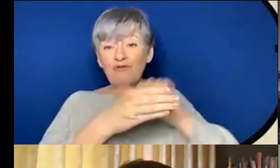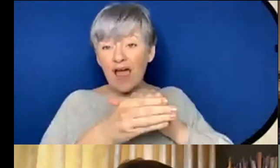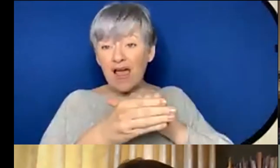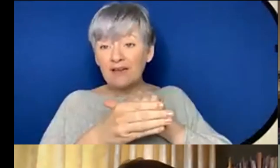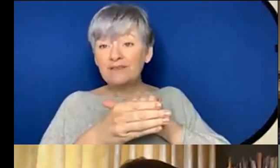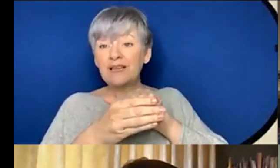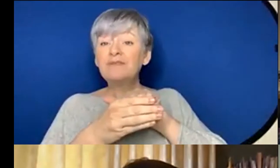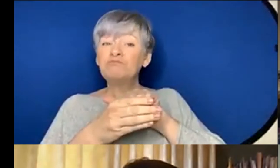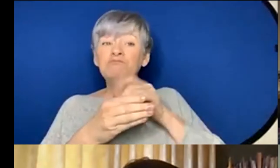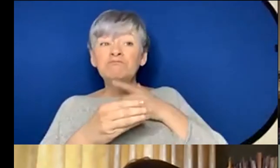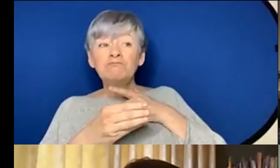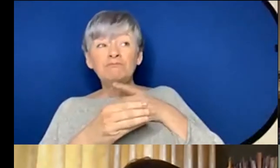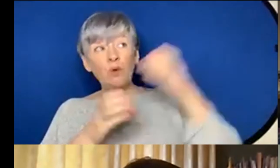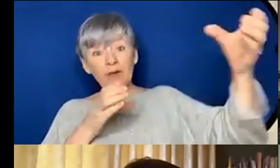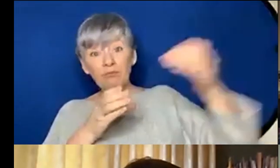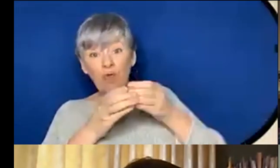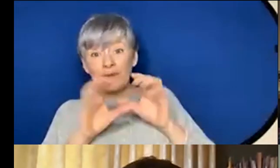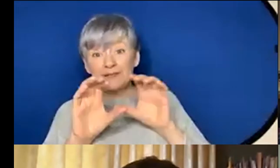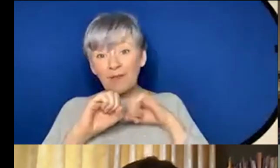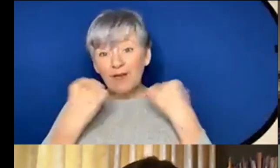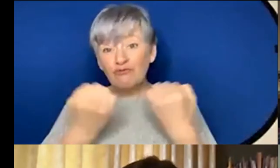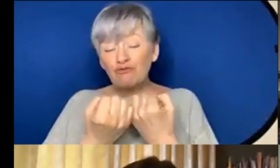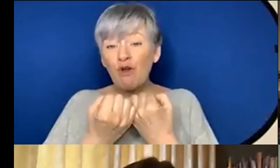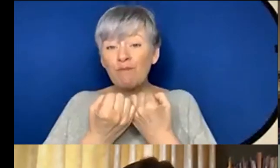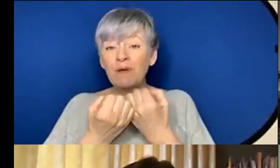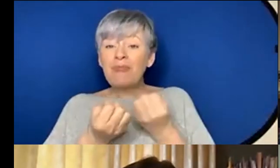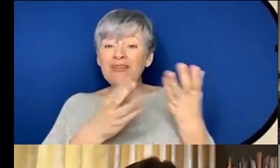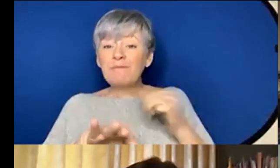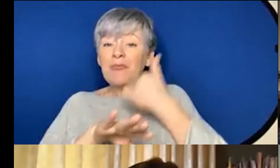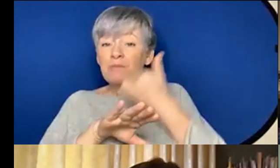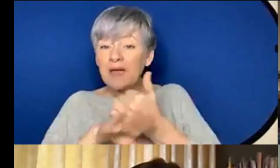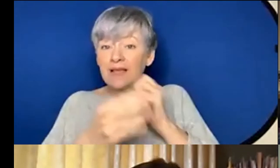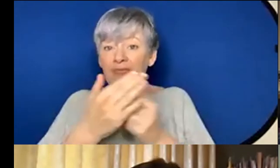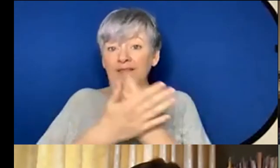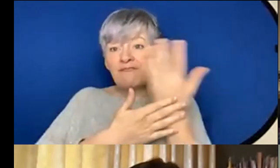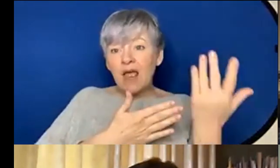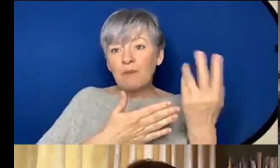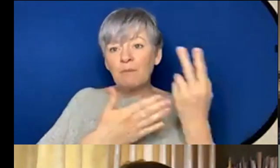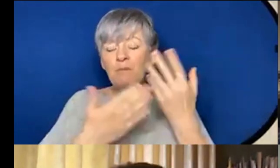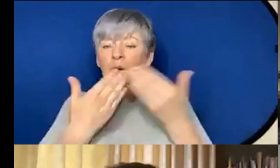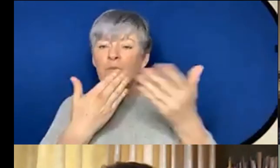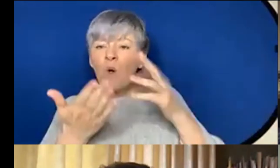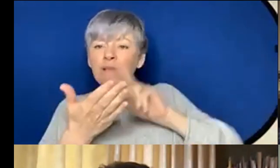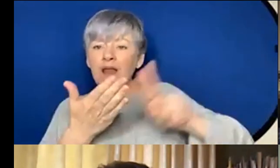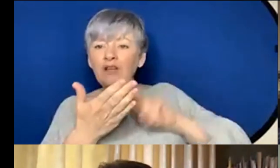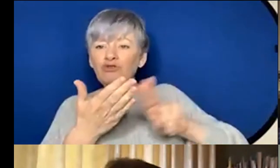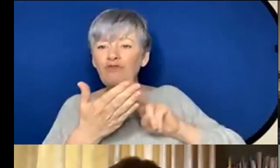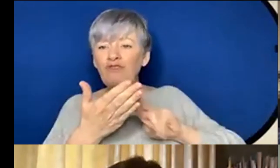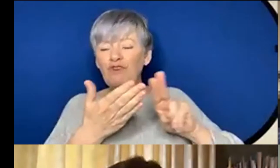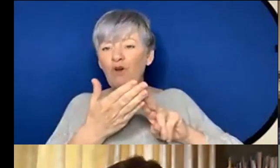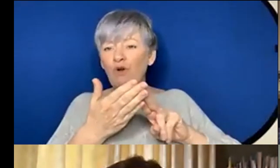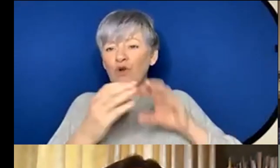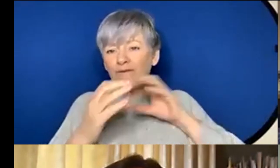me under their wing looked after me um gave me the very basics of teaching and that kind of developed into a more natural conversation um and I then went and took